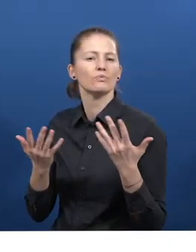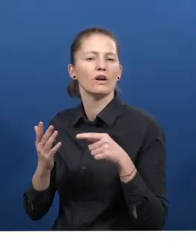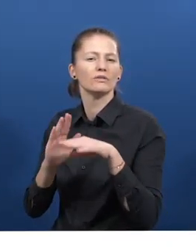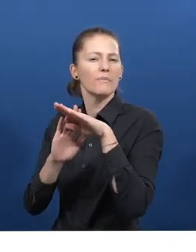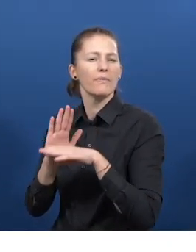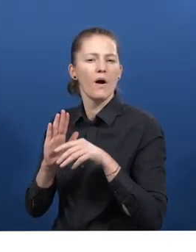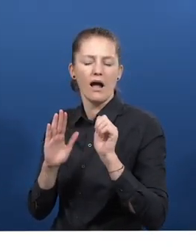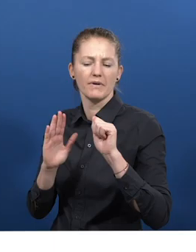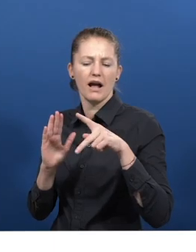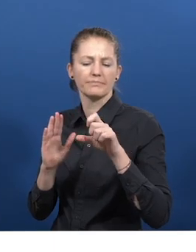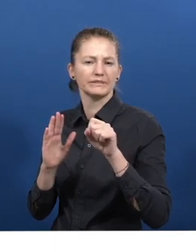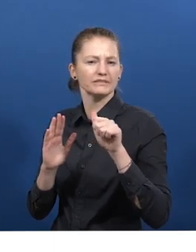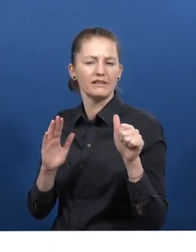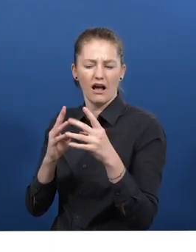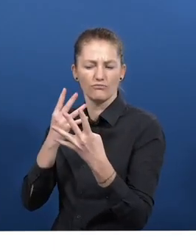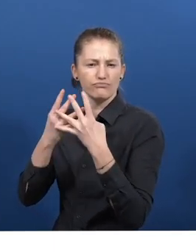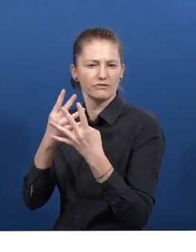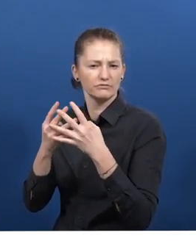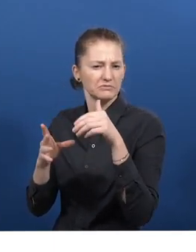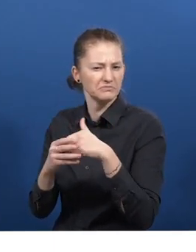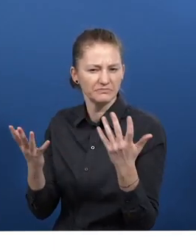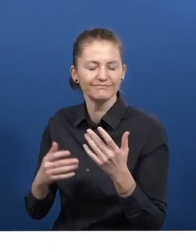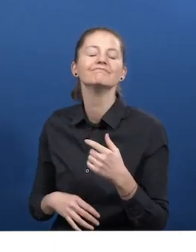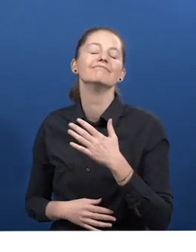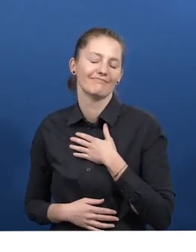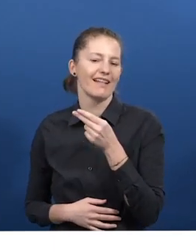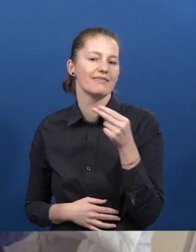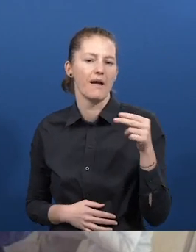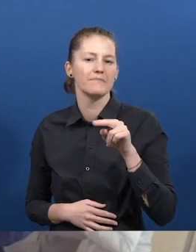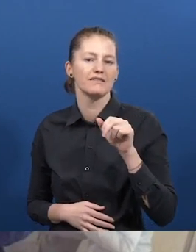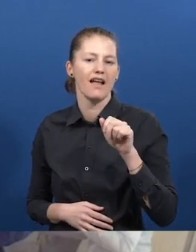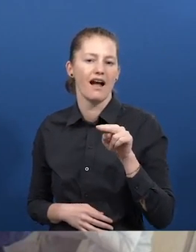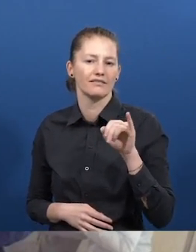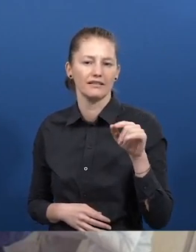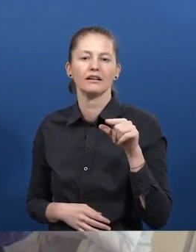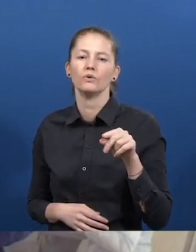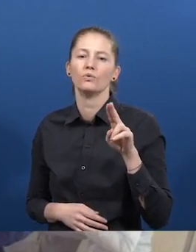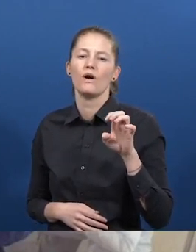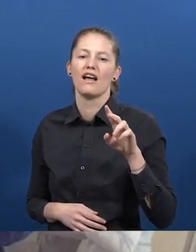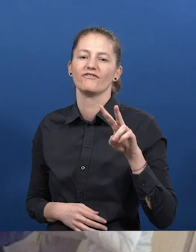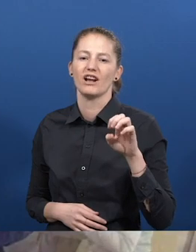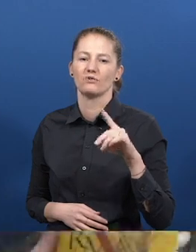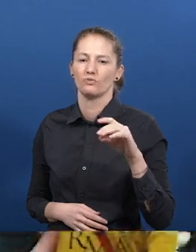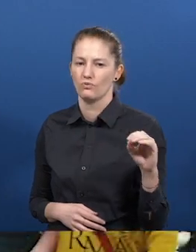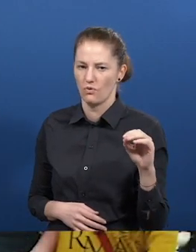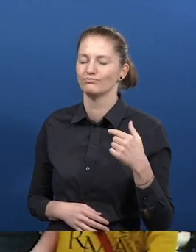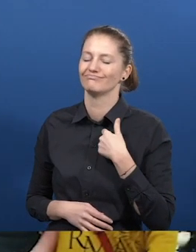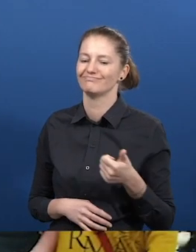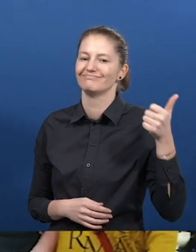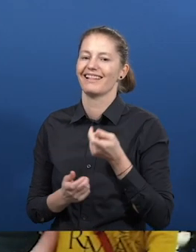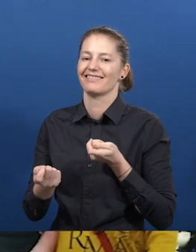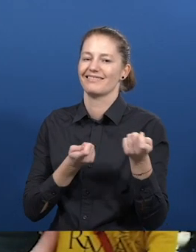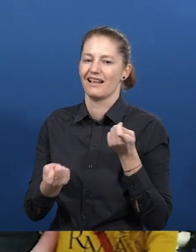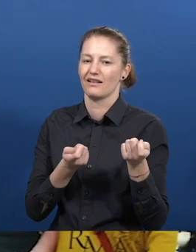What is APSA Penitentiary Program about? Anik Fervedo, Director of APSA. My name is Anik Fervedo and I'm Director of APSA